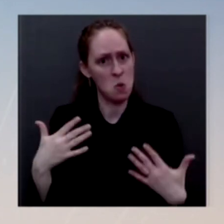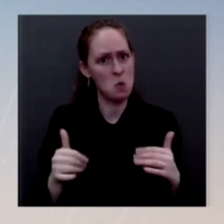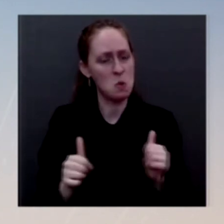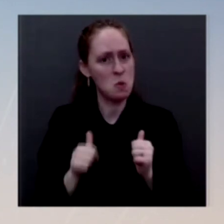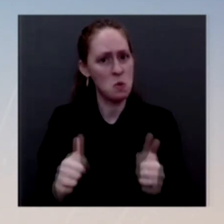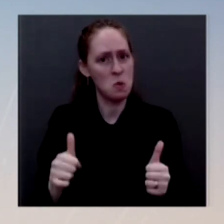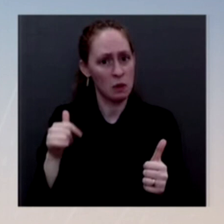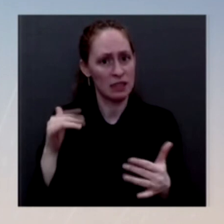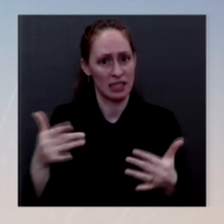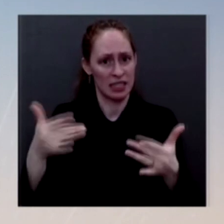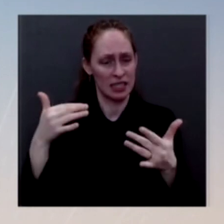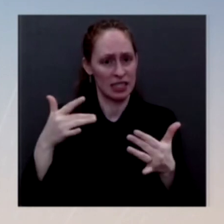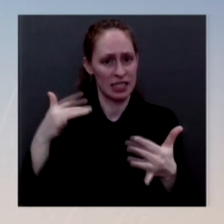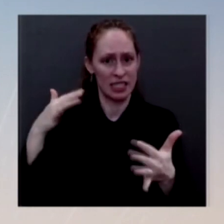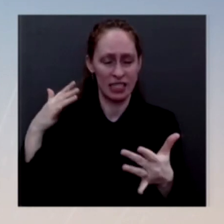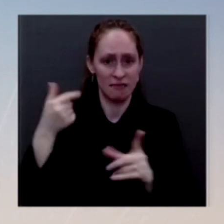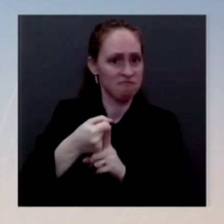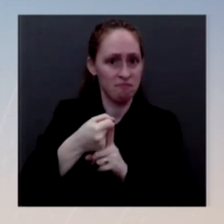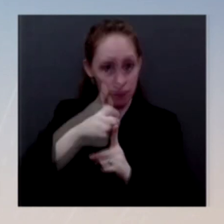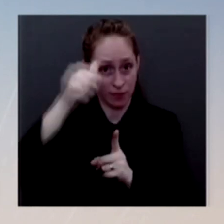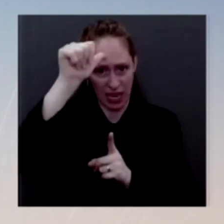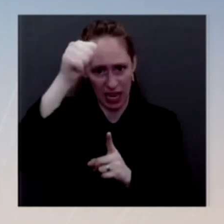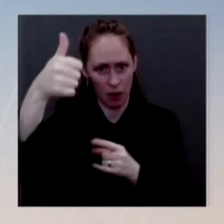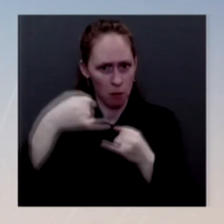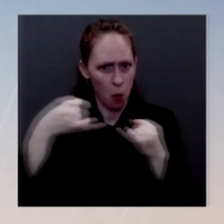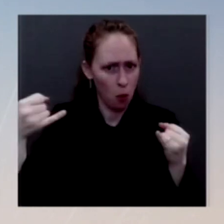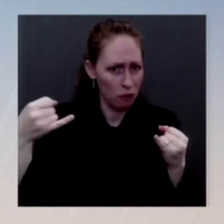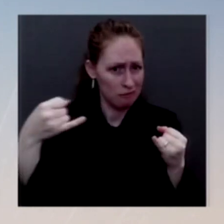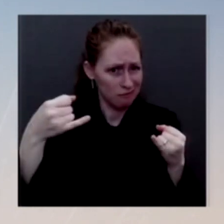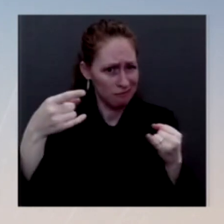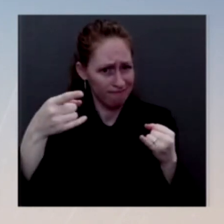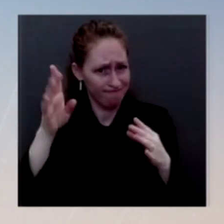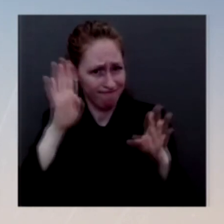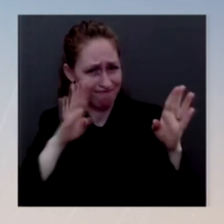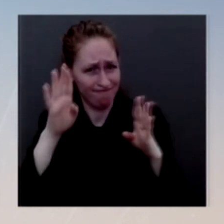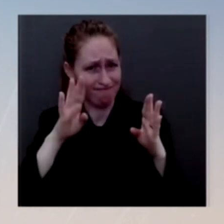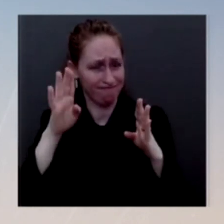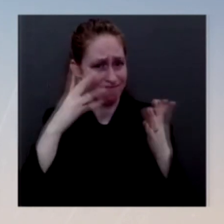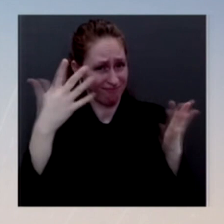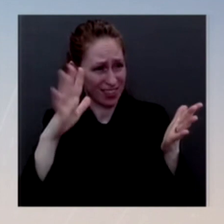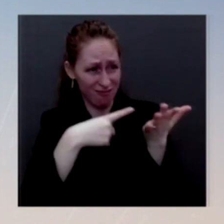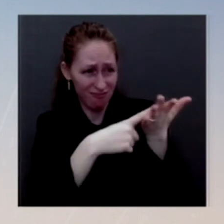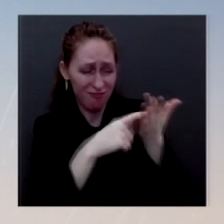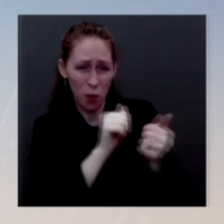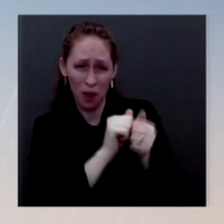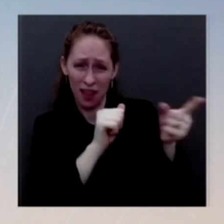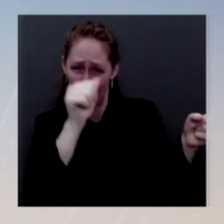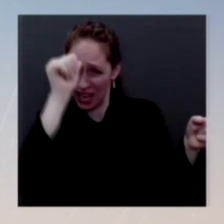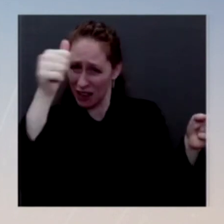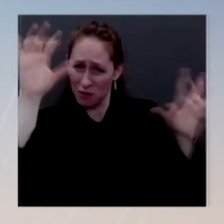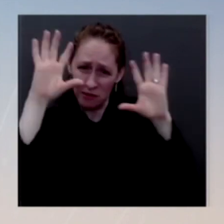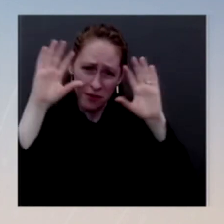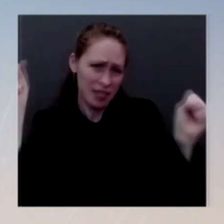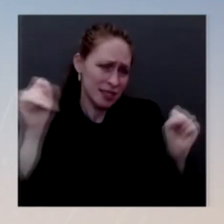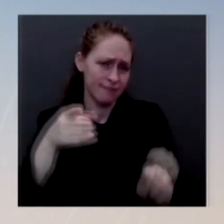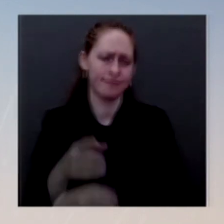situation. We continue to support dialogue and peaceful resolution of these border disputes. We've been pretty clear how we view Beijing's behavior in the